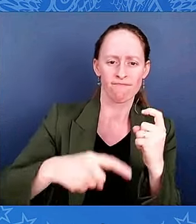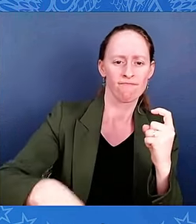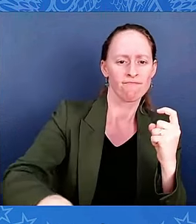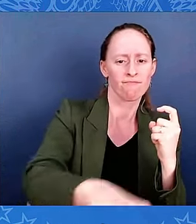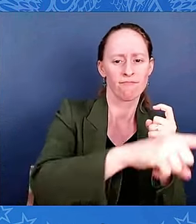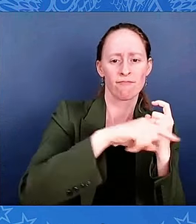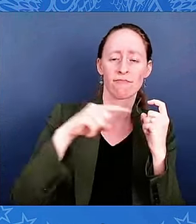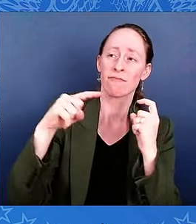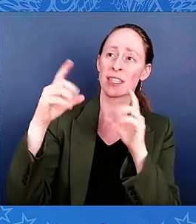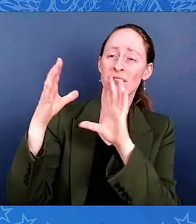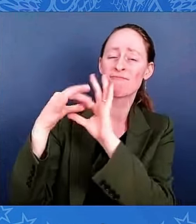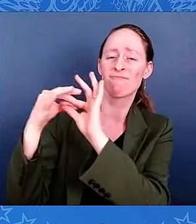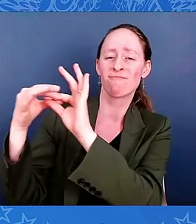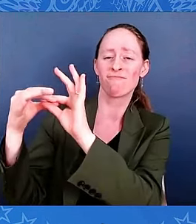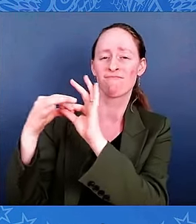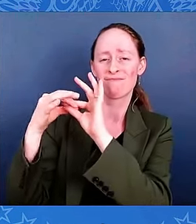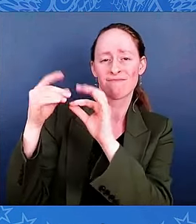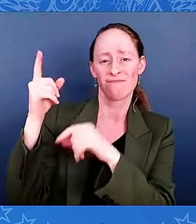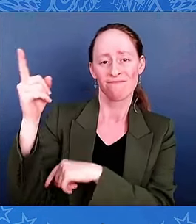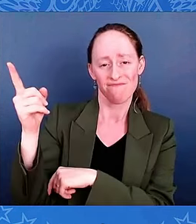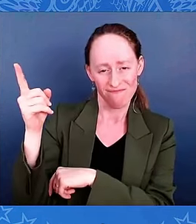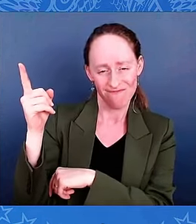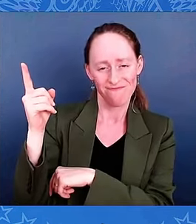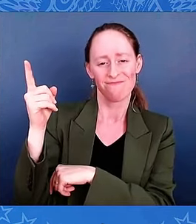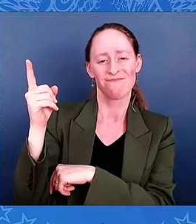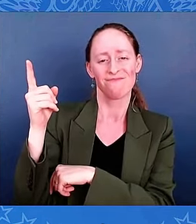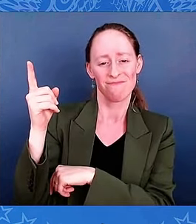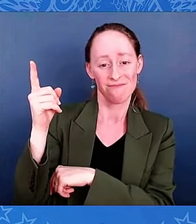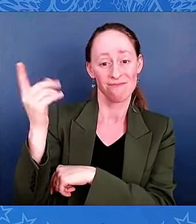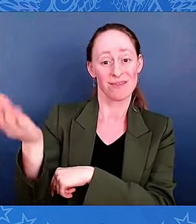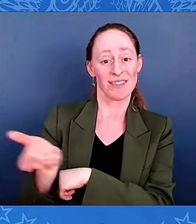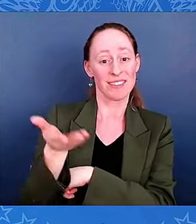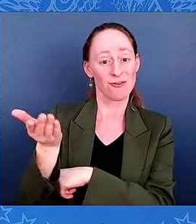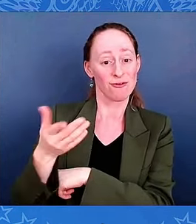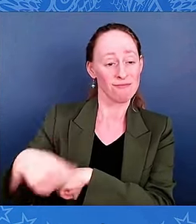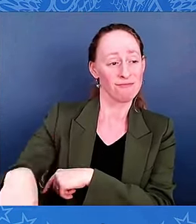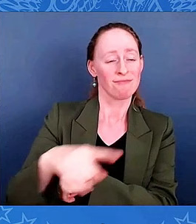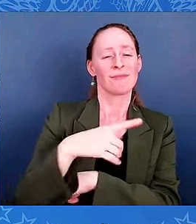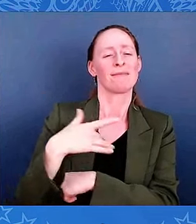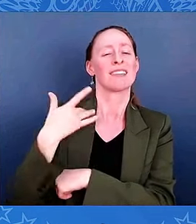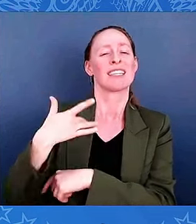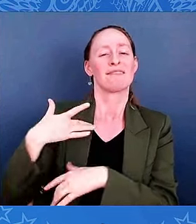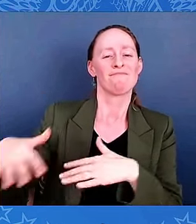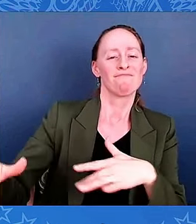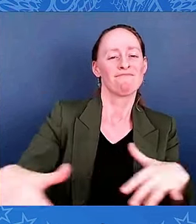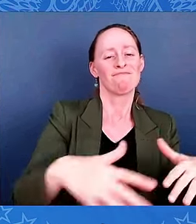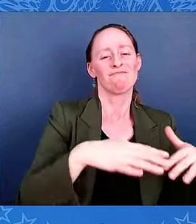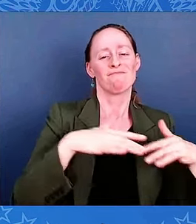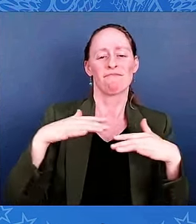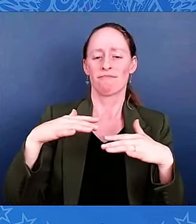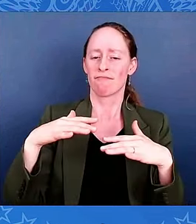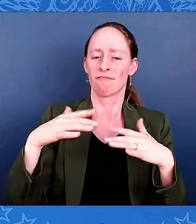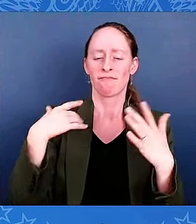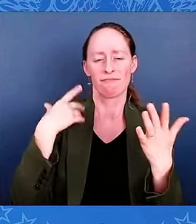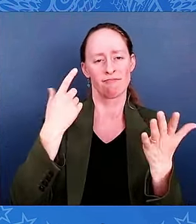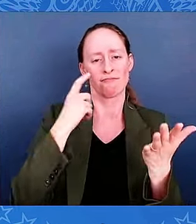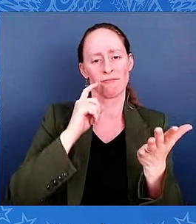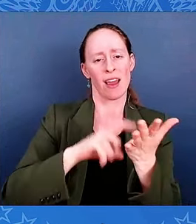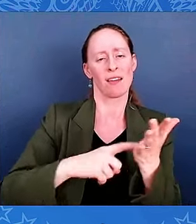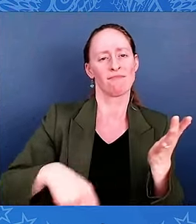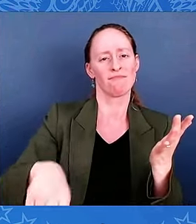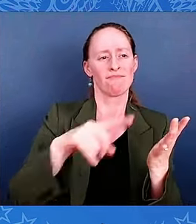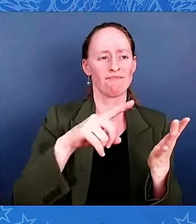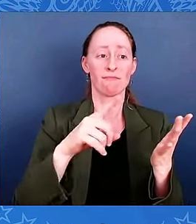we gather to bestow our nation's highest honor upon these valiant souls whose bold and heroic